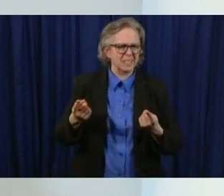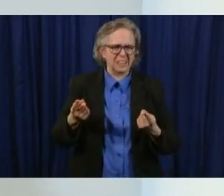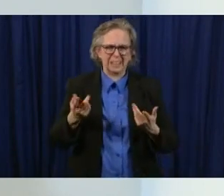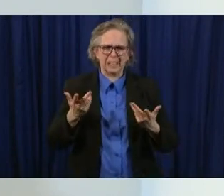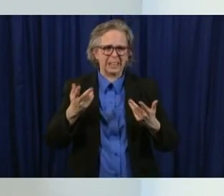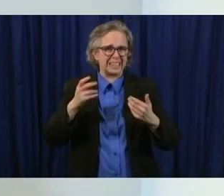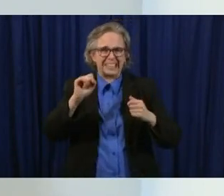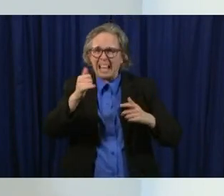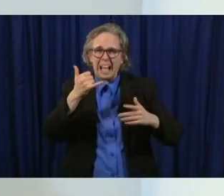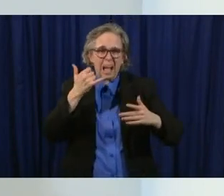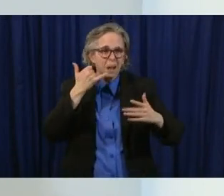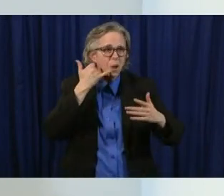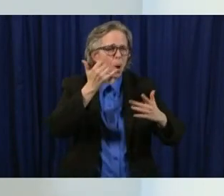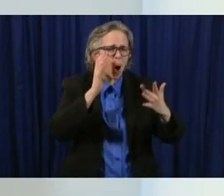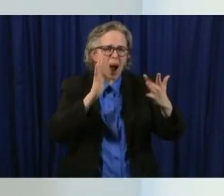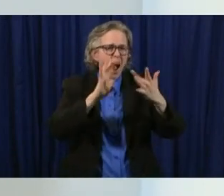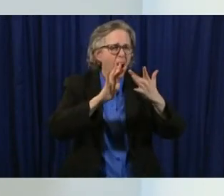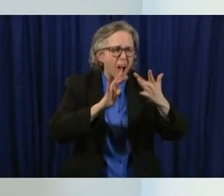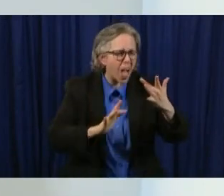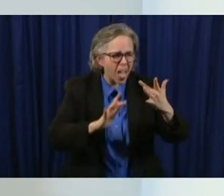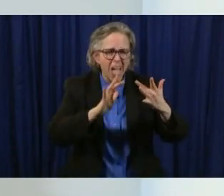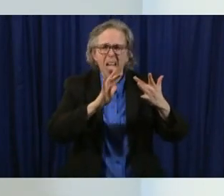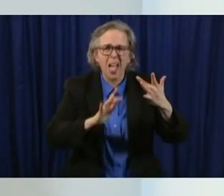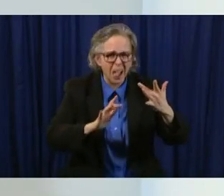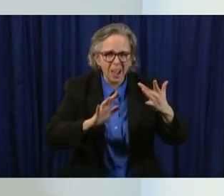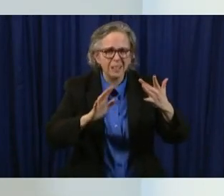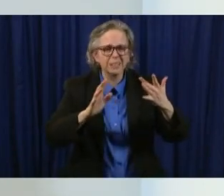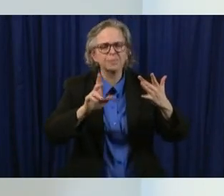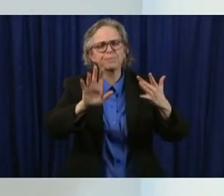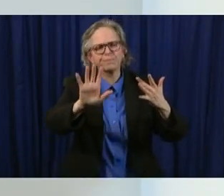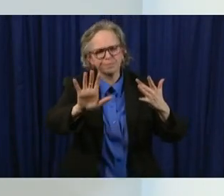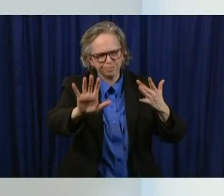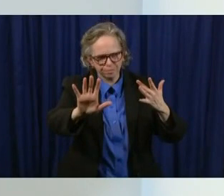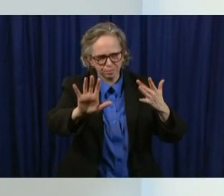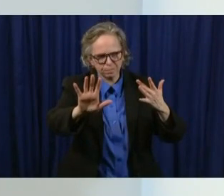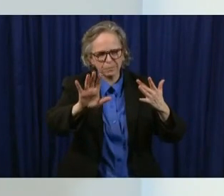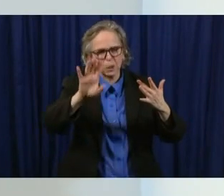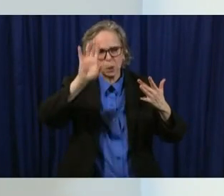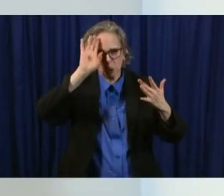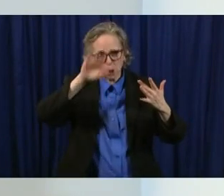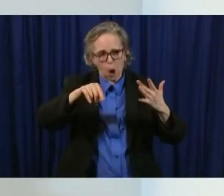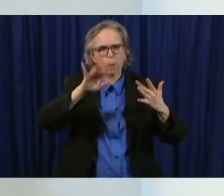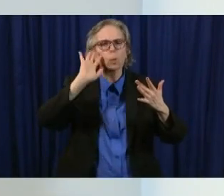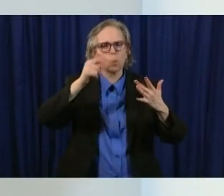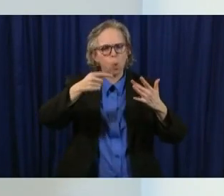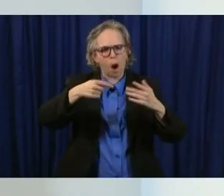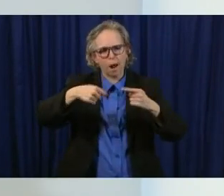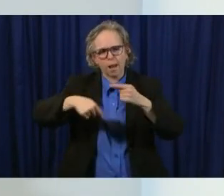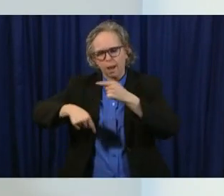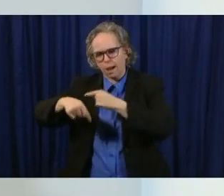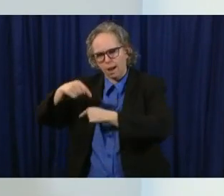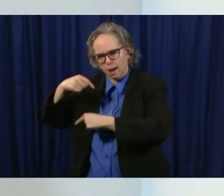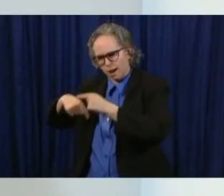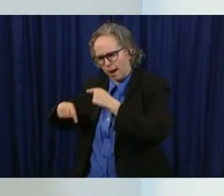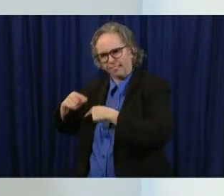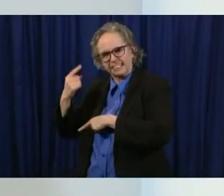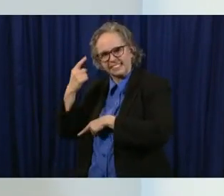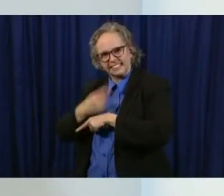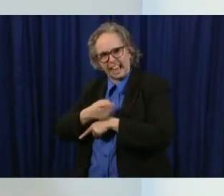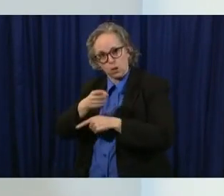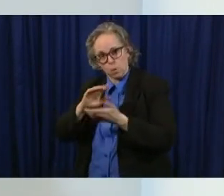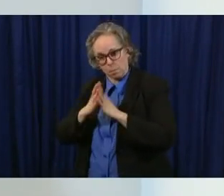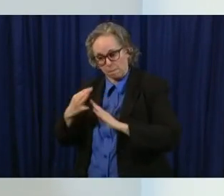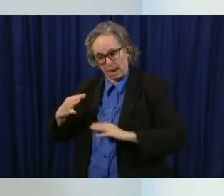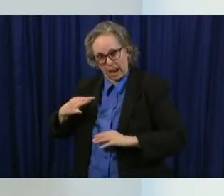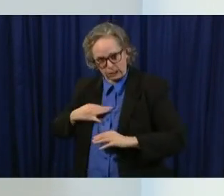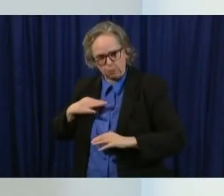established you are eligible for the benefits from the very first day so you will they will be backdated you will ultimately receive